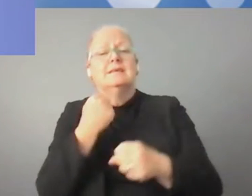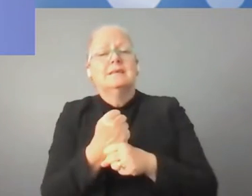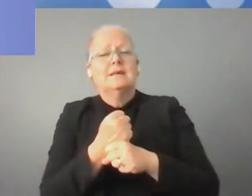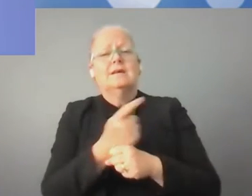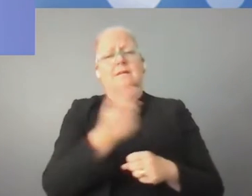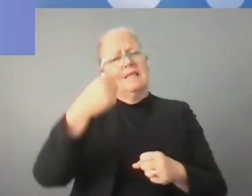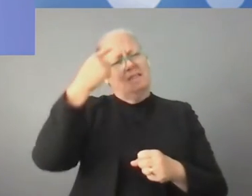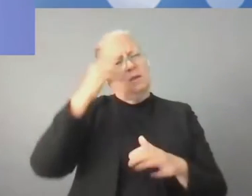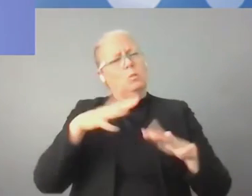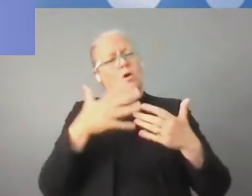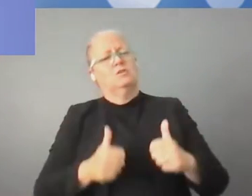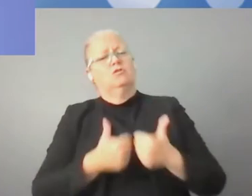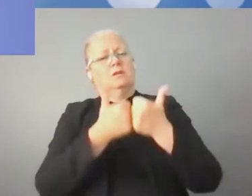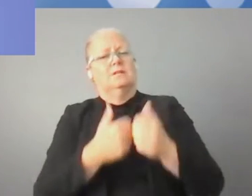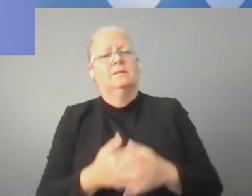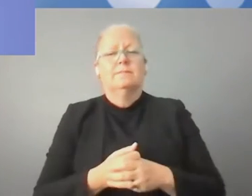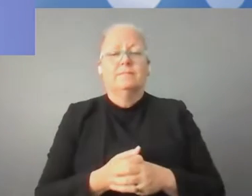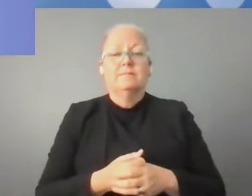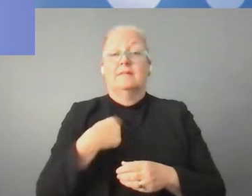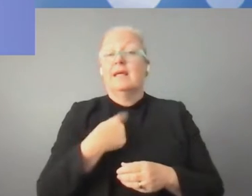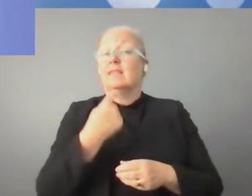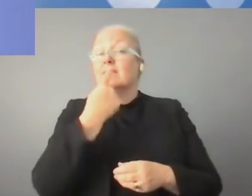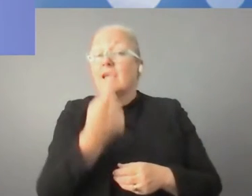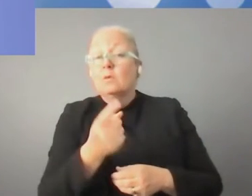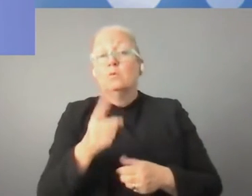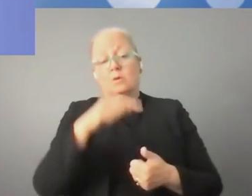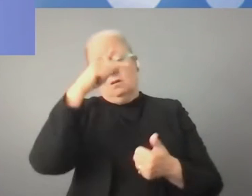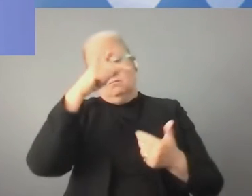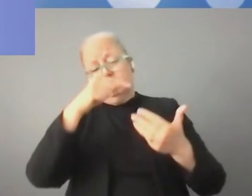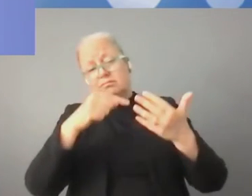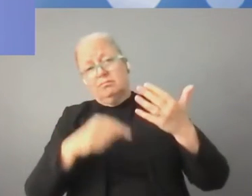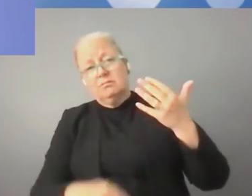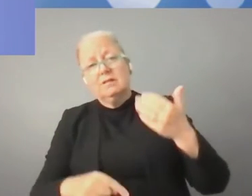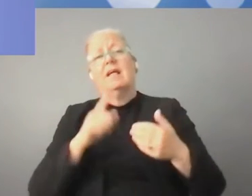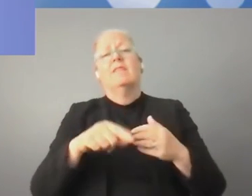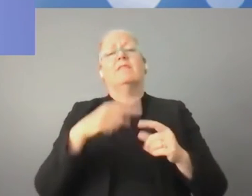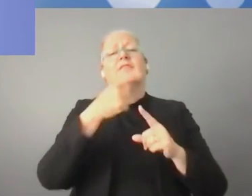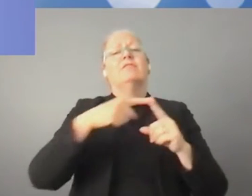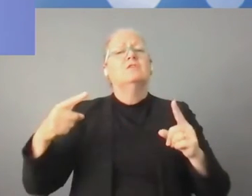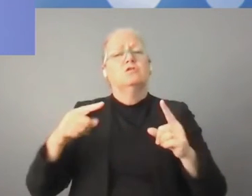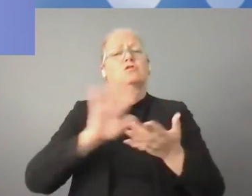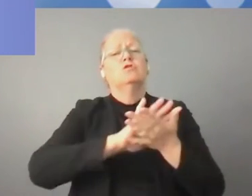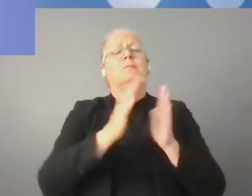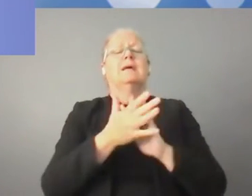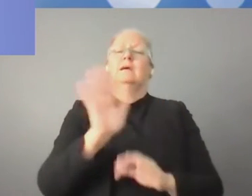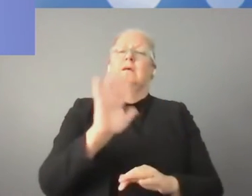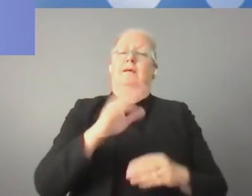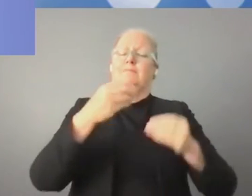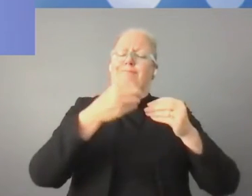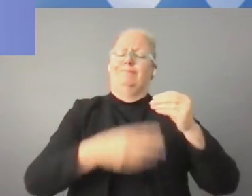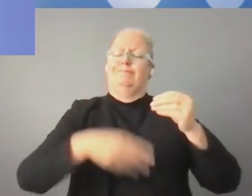I will not tell you all of the digital transformation strategy we have. It's a long document, but I will give you five.